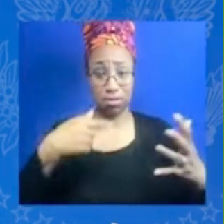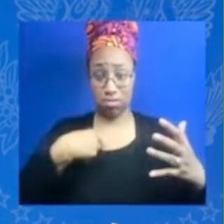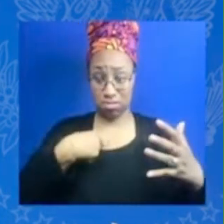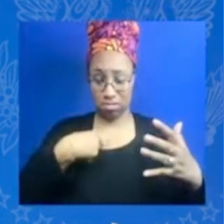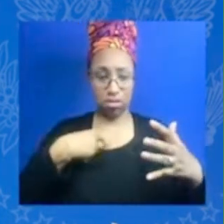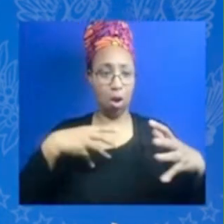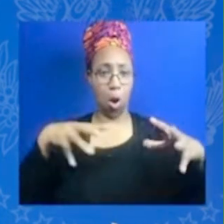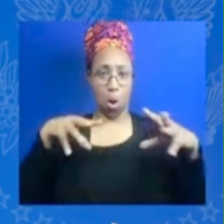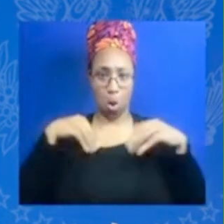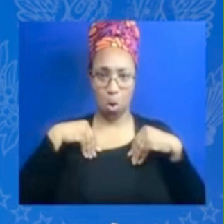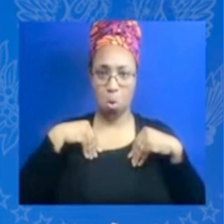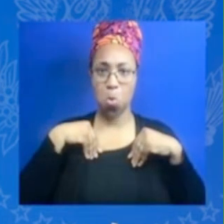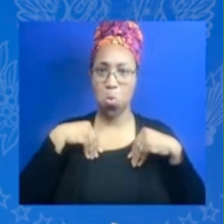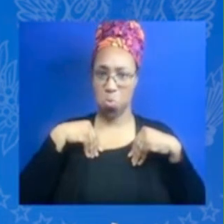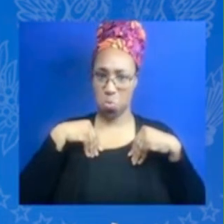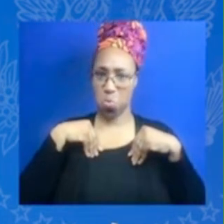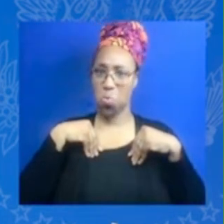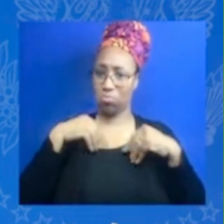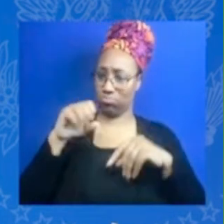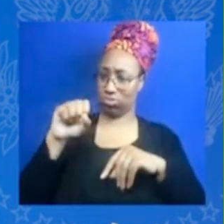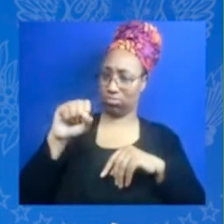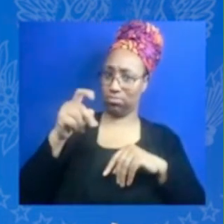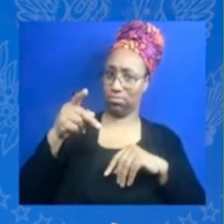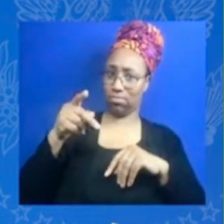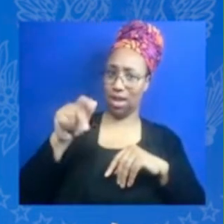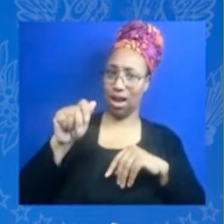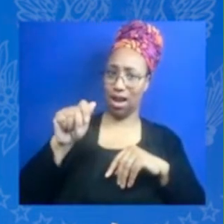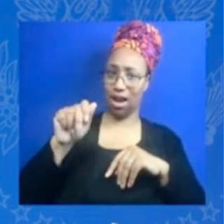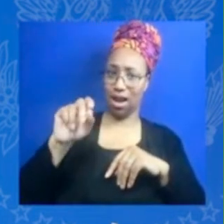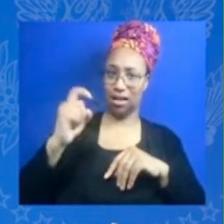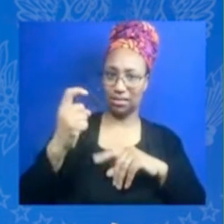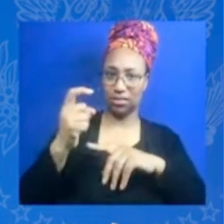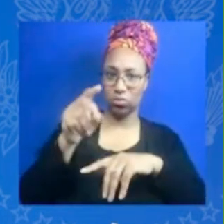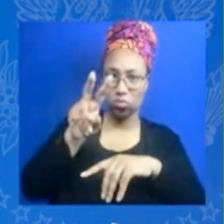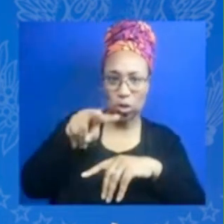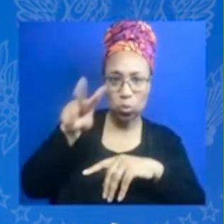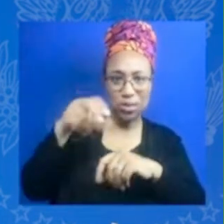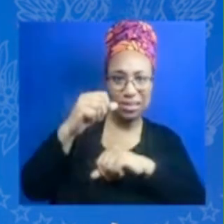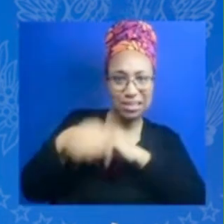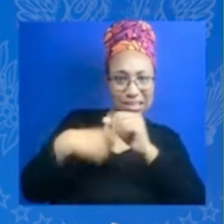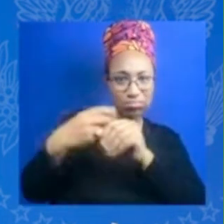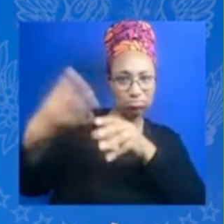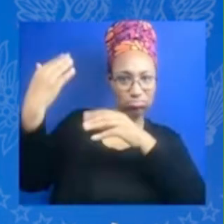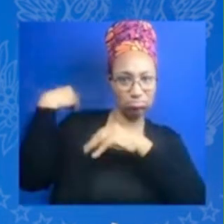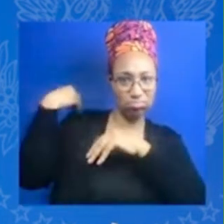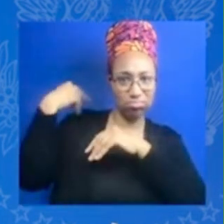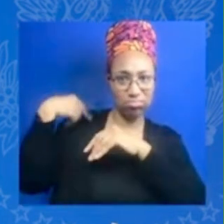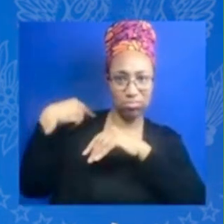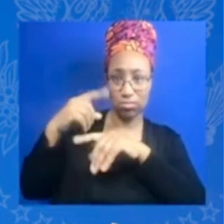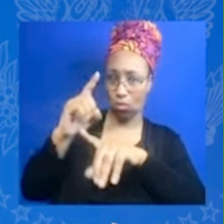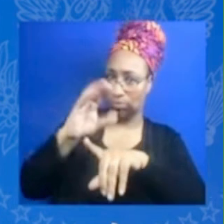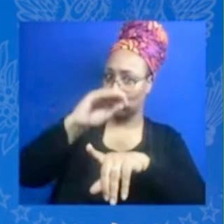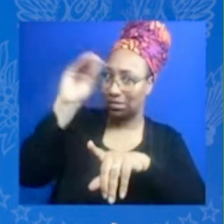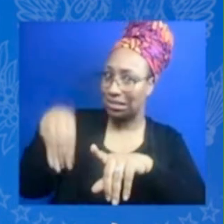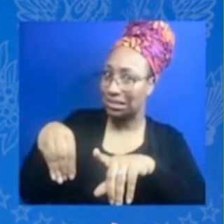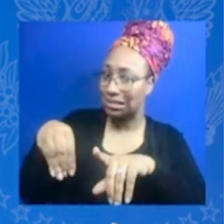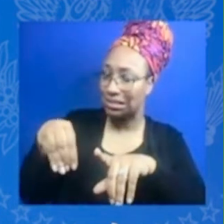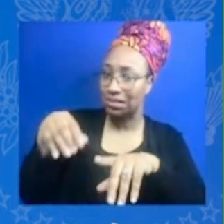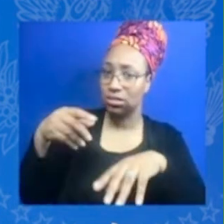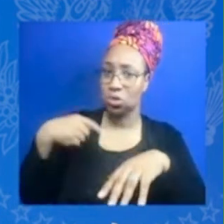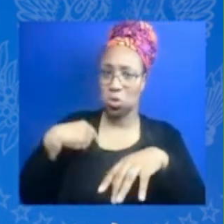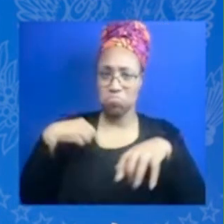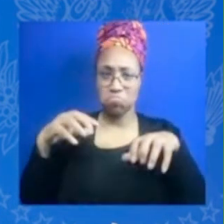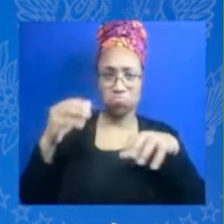it with five grand um because of that i think i had a real opportunity to honor my intuition which i think is a real